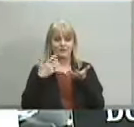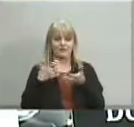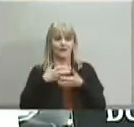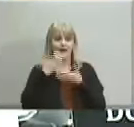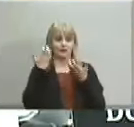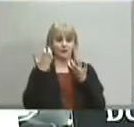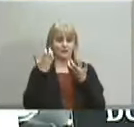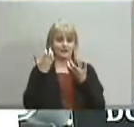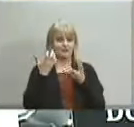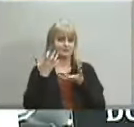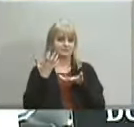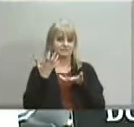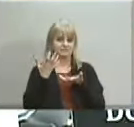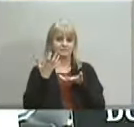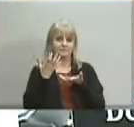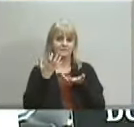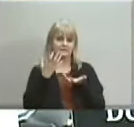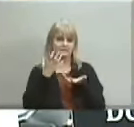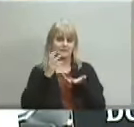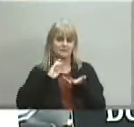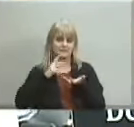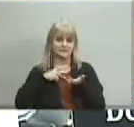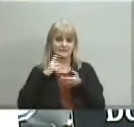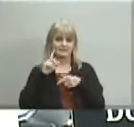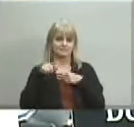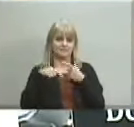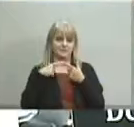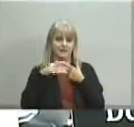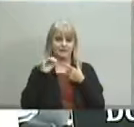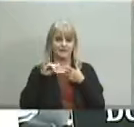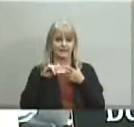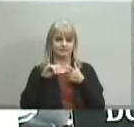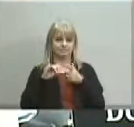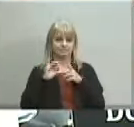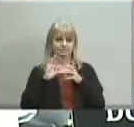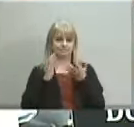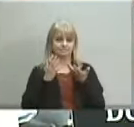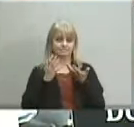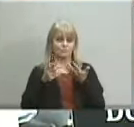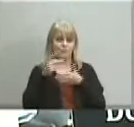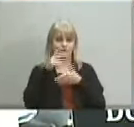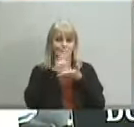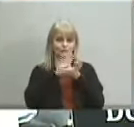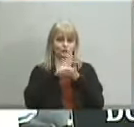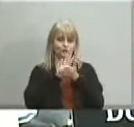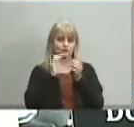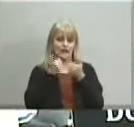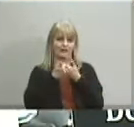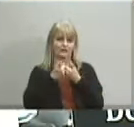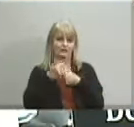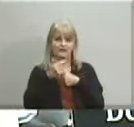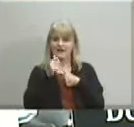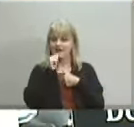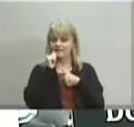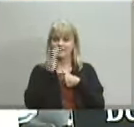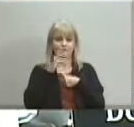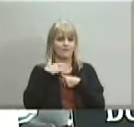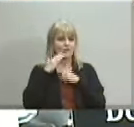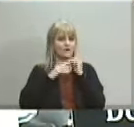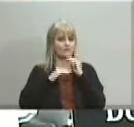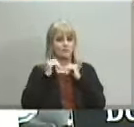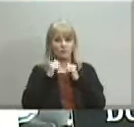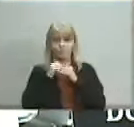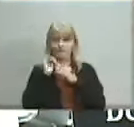the challenges that we have in our priority schools um i just i've never been comfortable with this and um